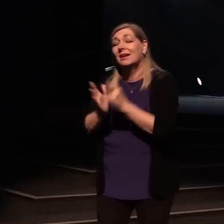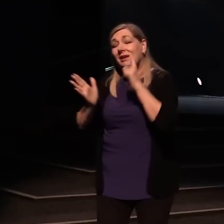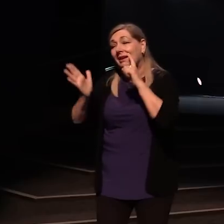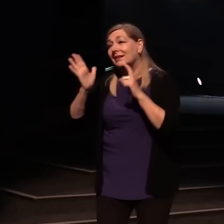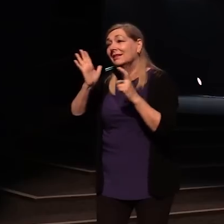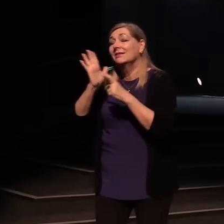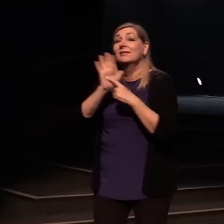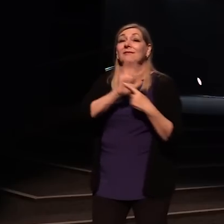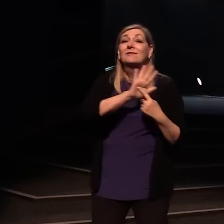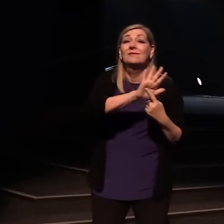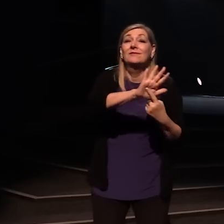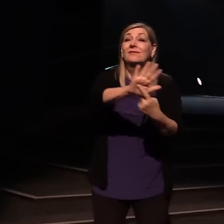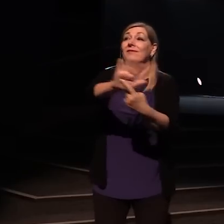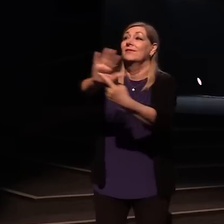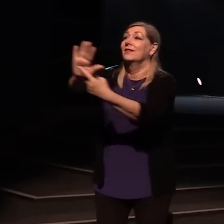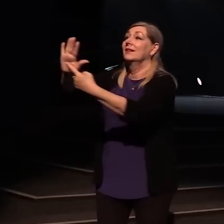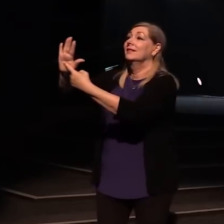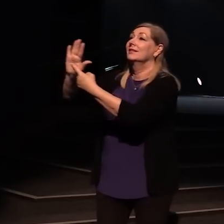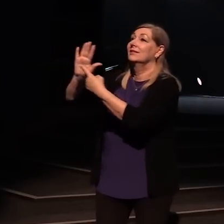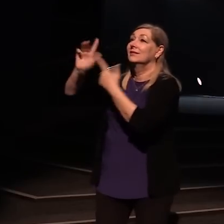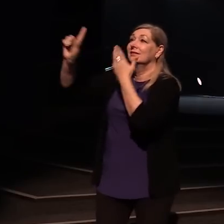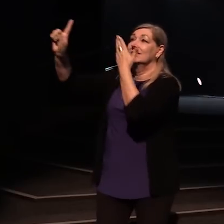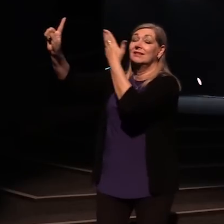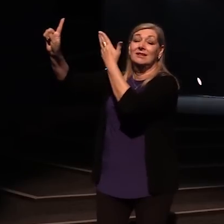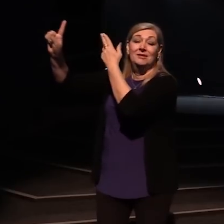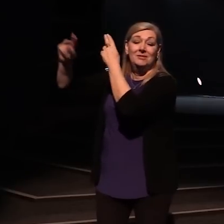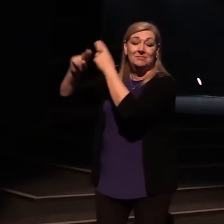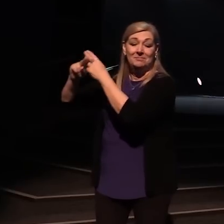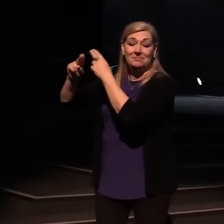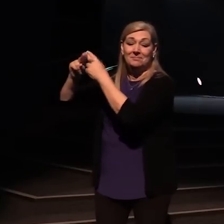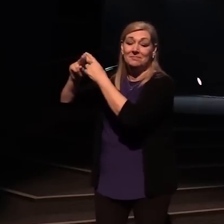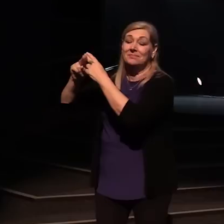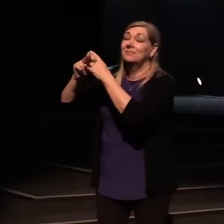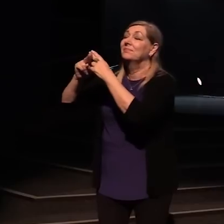us magnify his name.